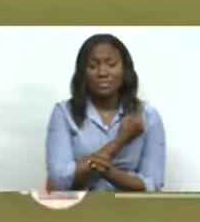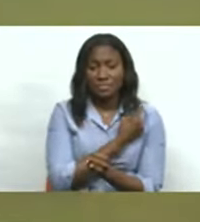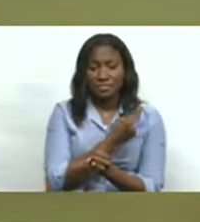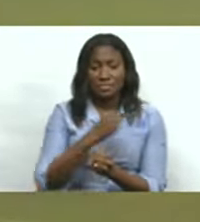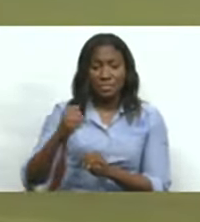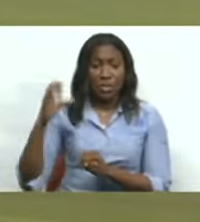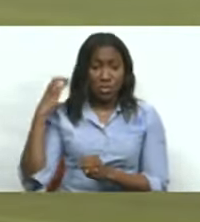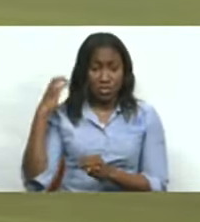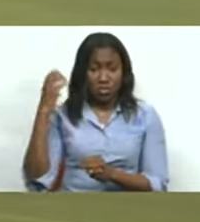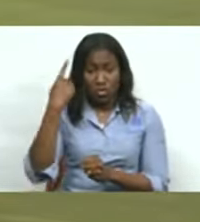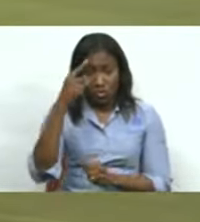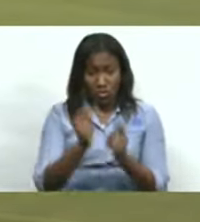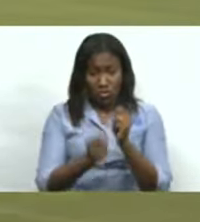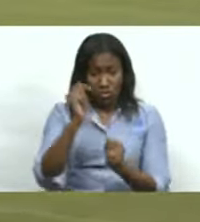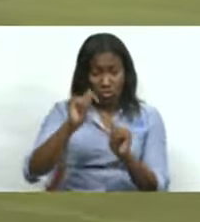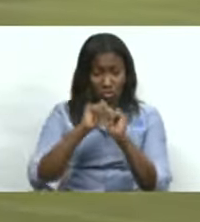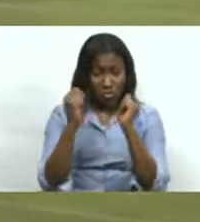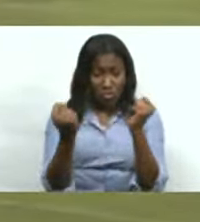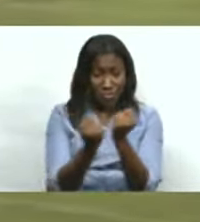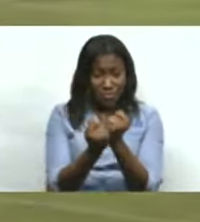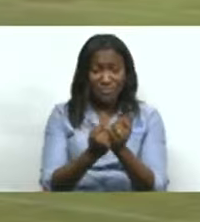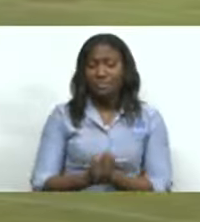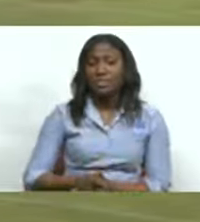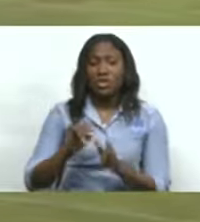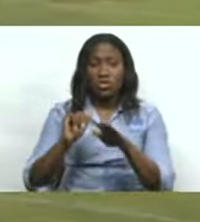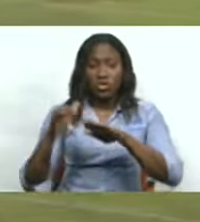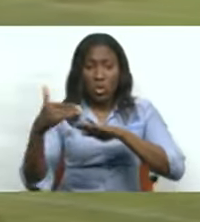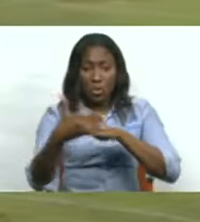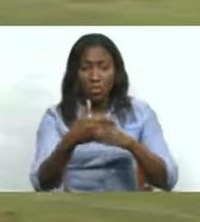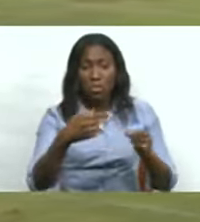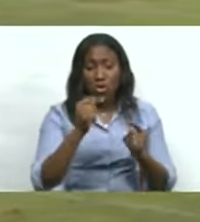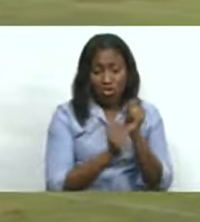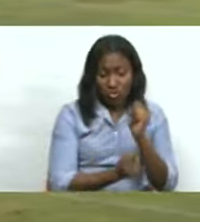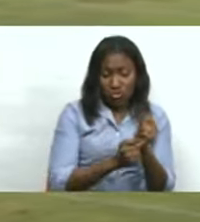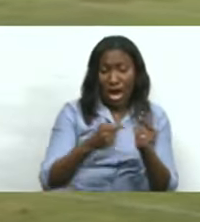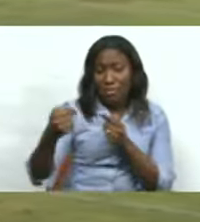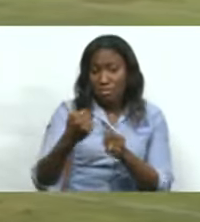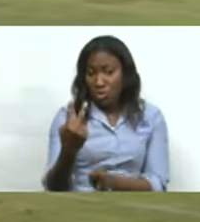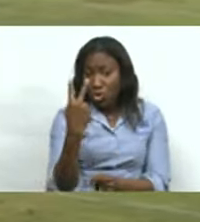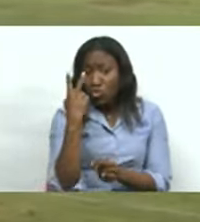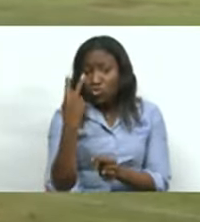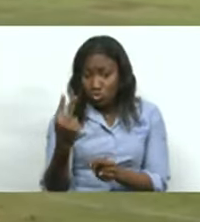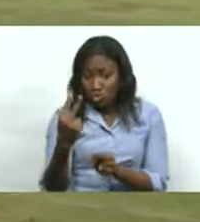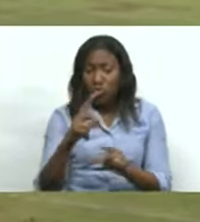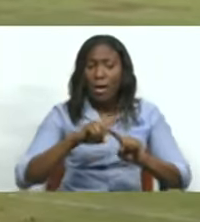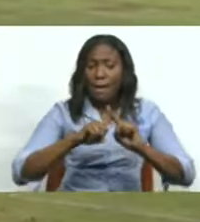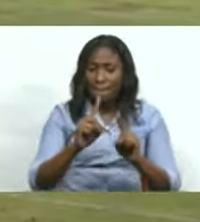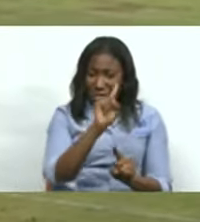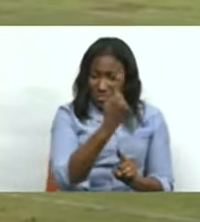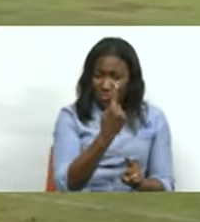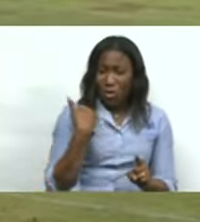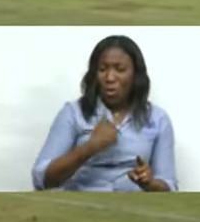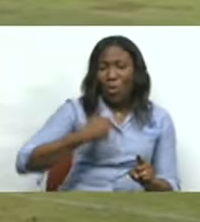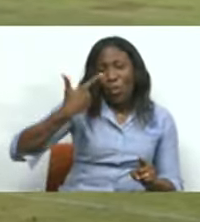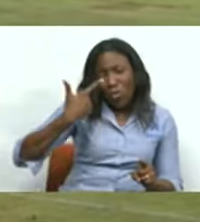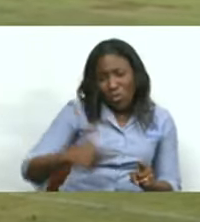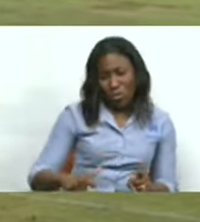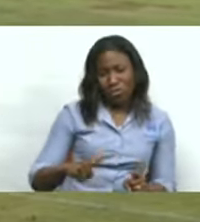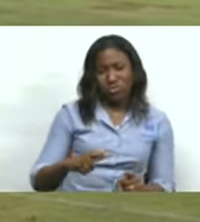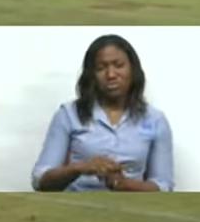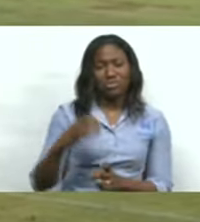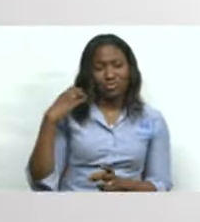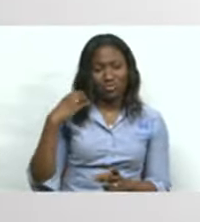at all actually. Advantage Jamaica in their two-match friendly series with the Soka Warriors. But Angus Eve takes game one defeat in